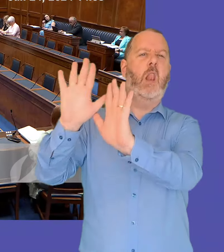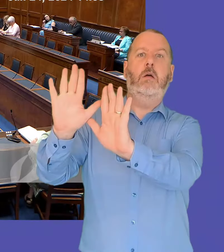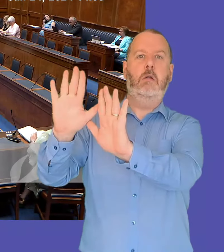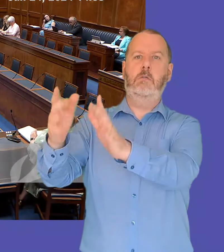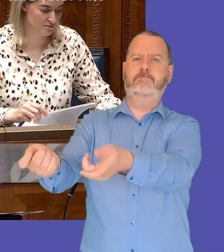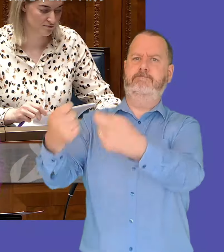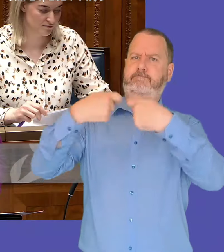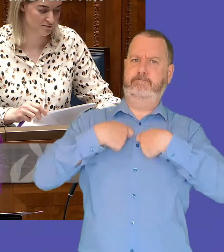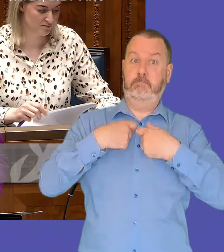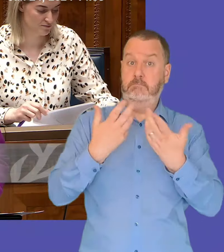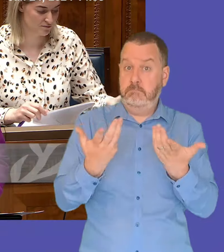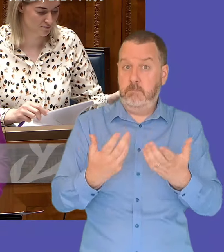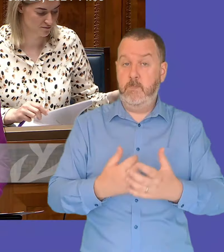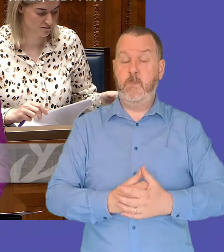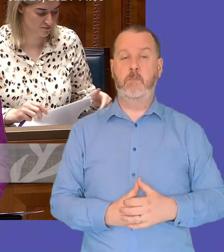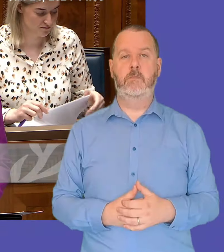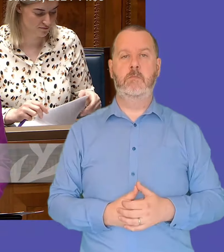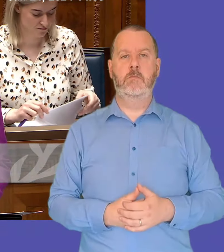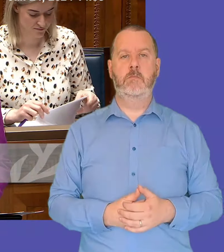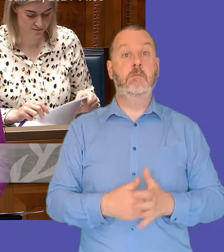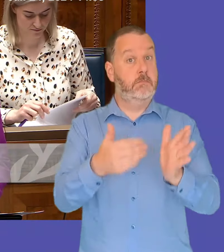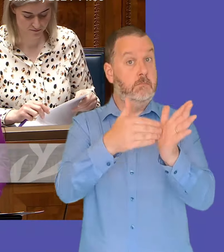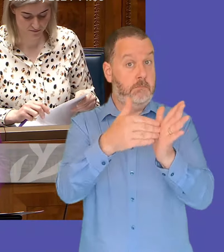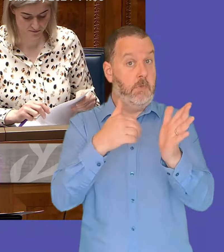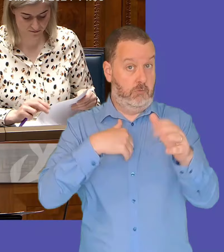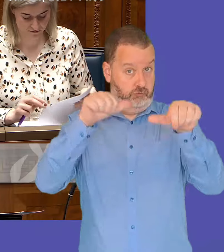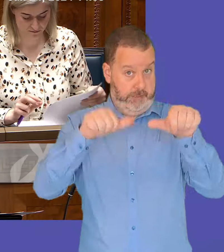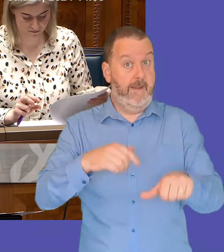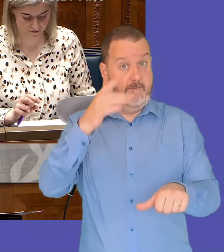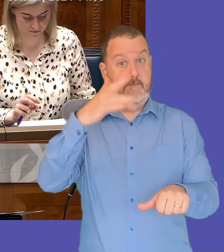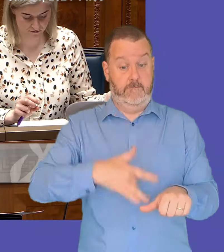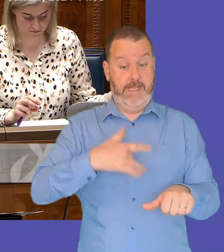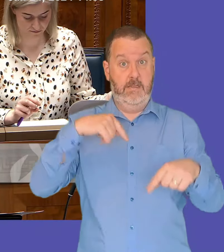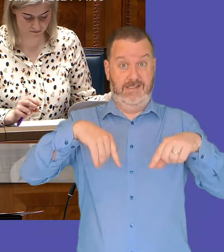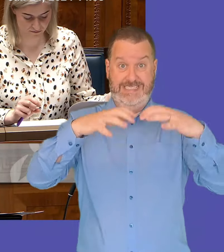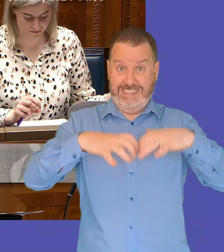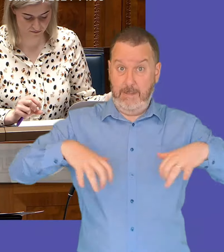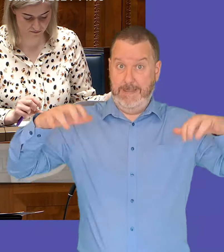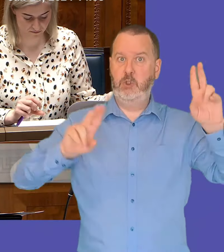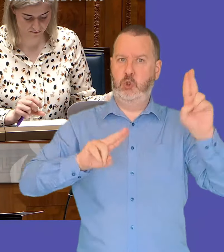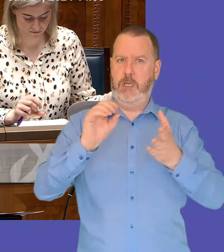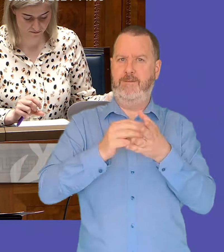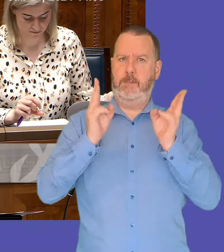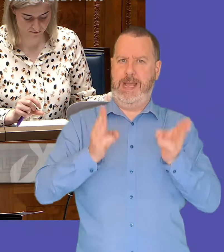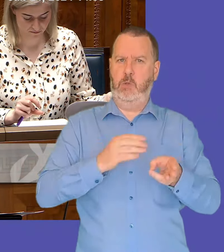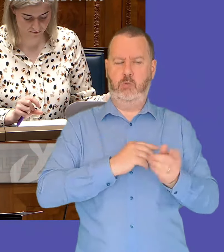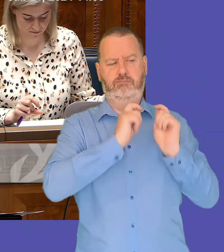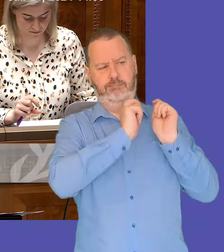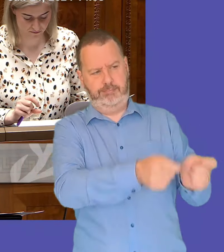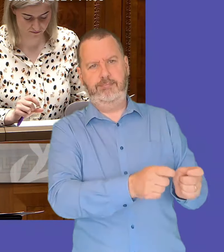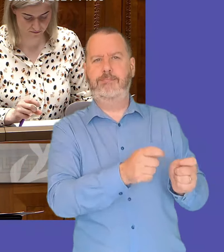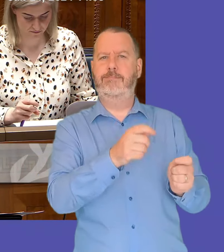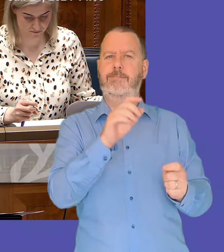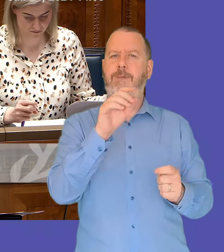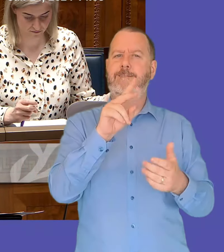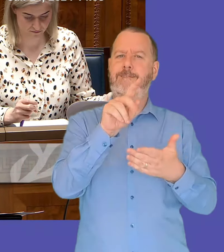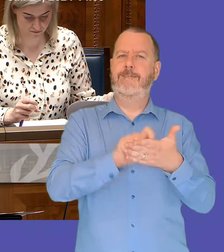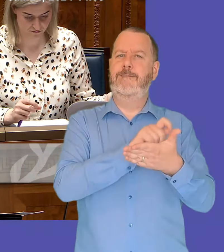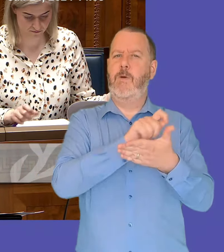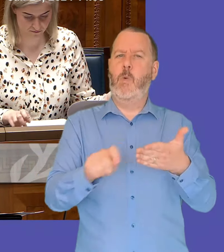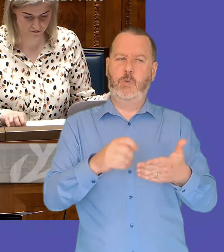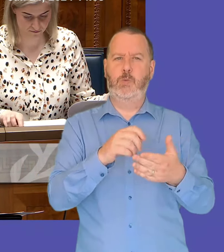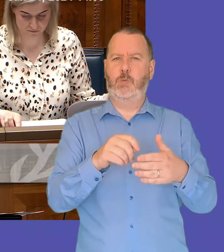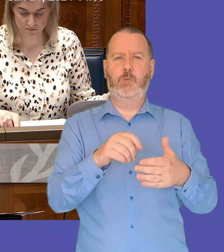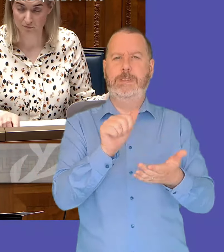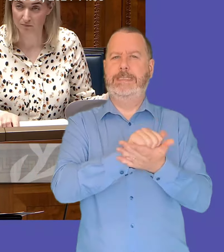that's certainly my personal view uh in terms of what i think should happen um and um we can discuss it again at our executive office but it's certainly my personal view that's